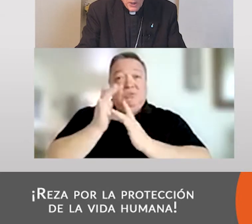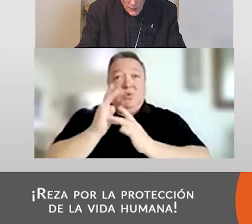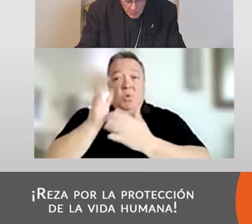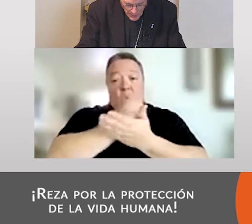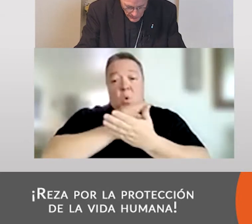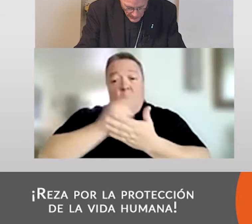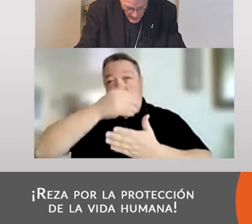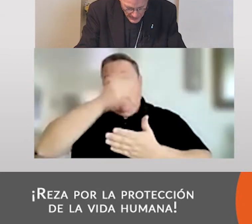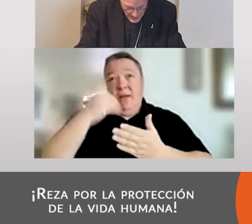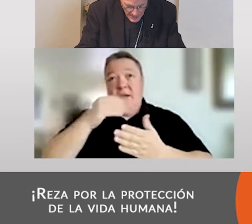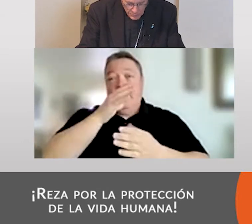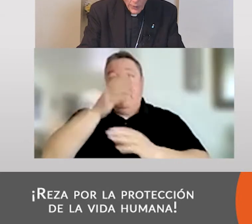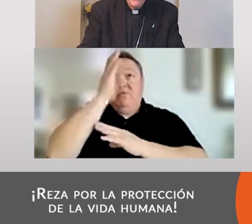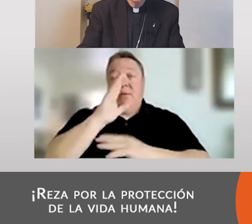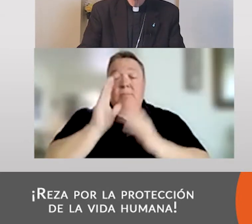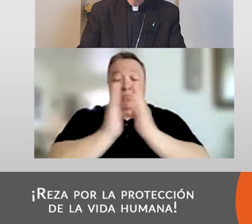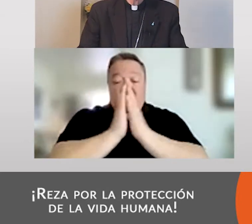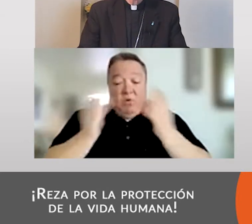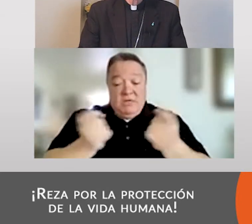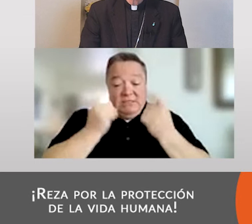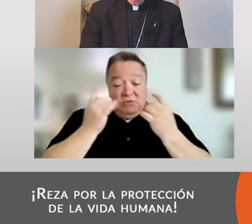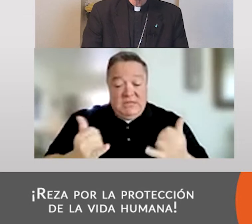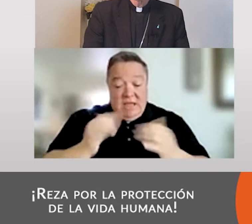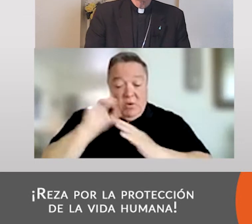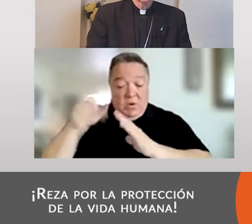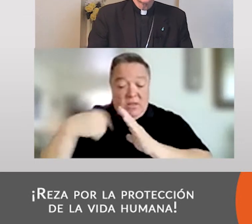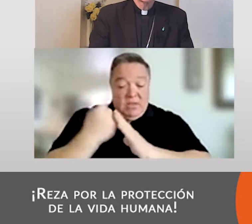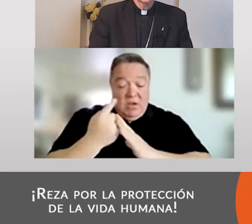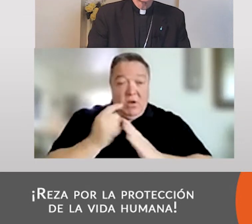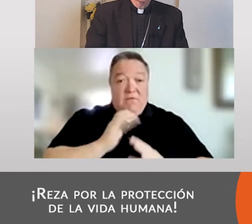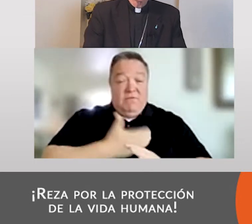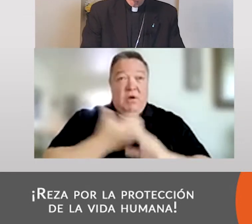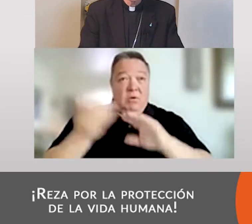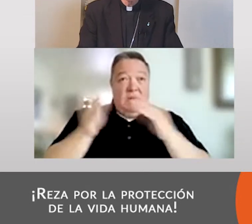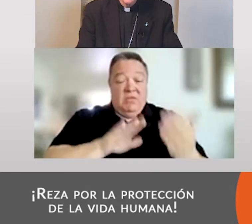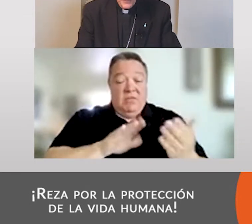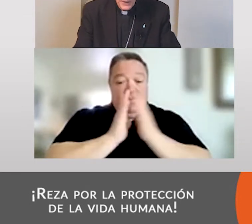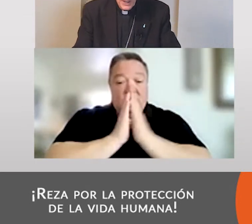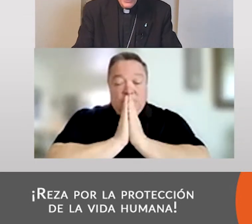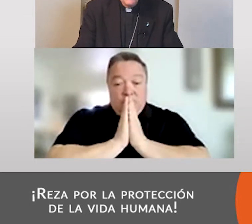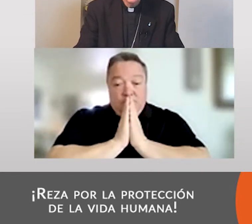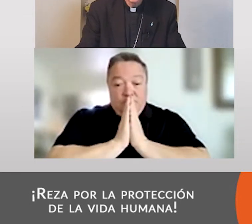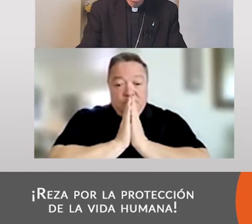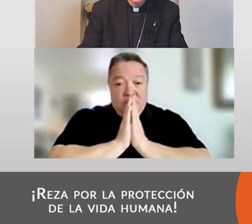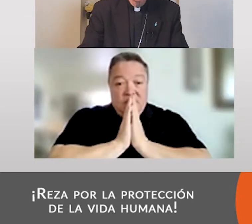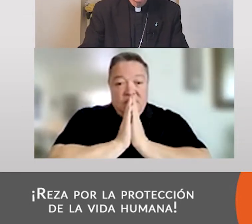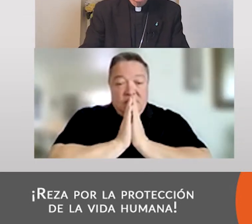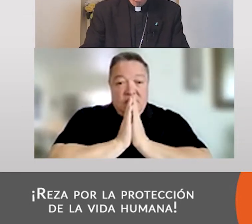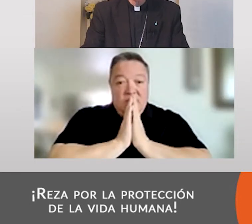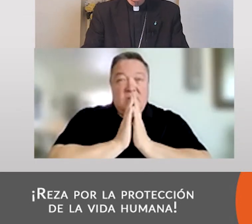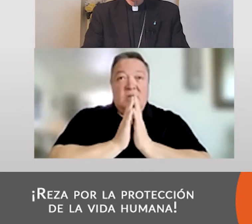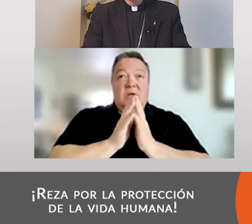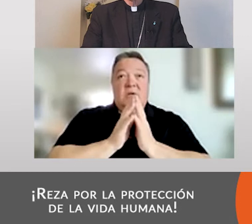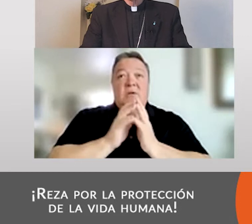Holy Mary, Mother of God, pray for us sinners, now and at the hour of our death. Amen. Dios te salve,